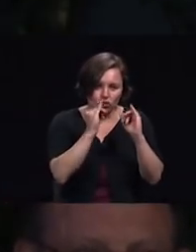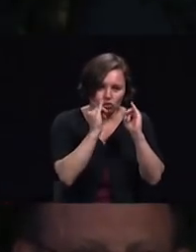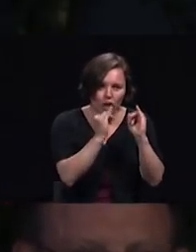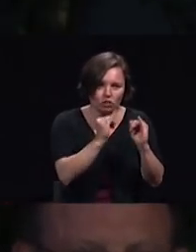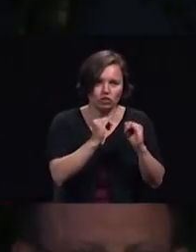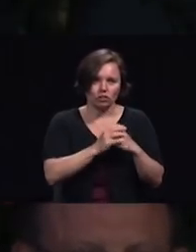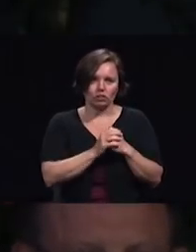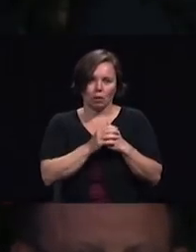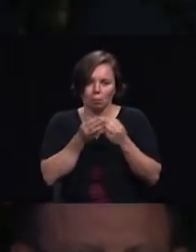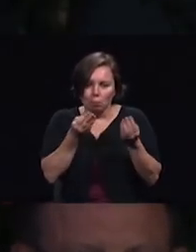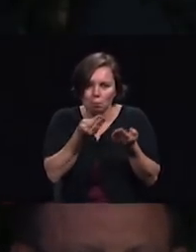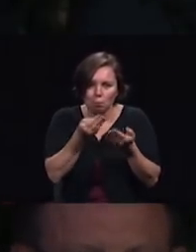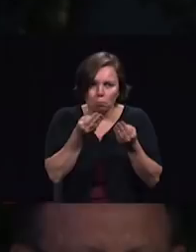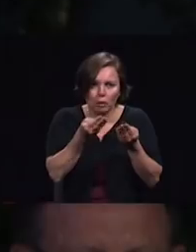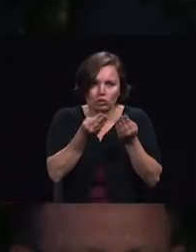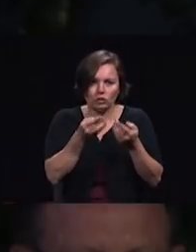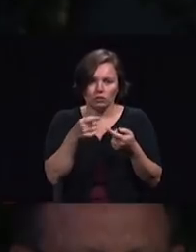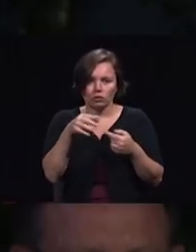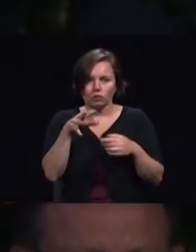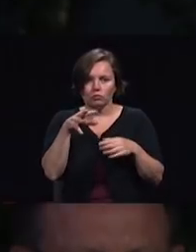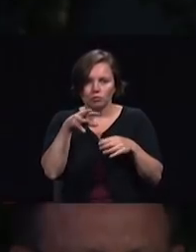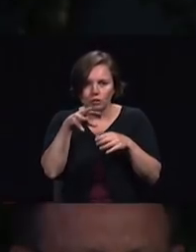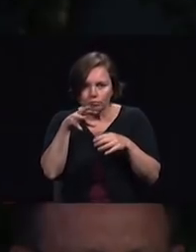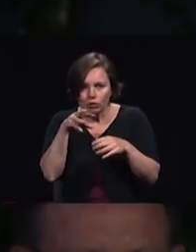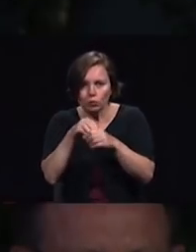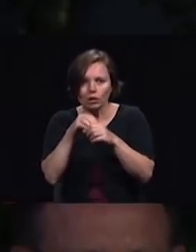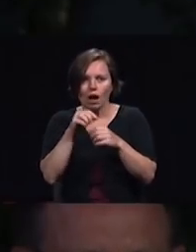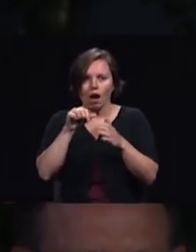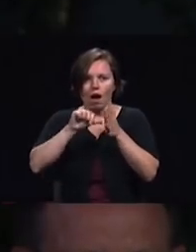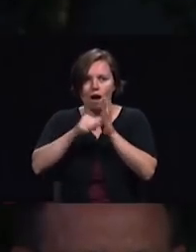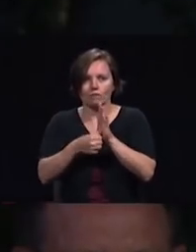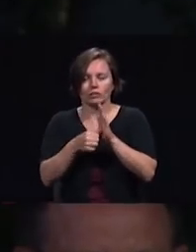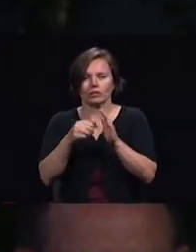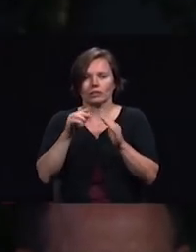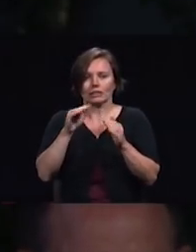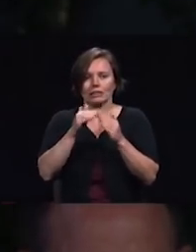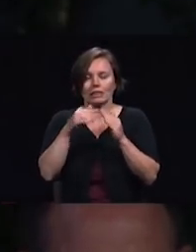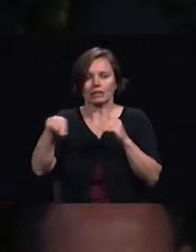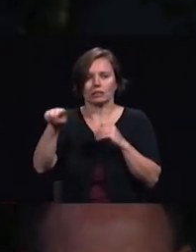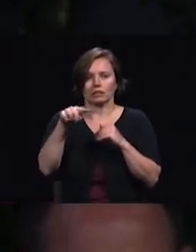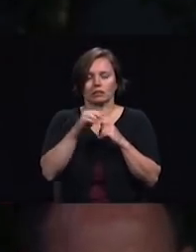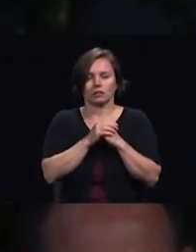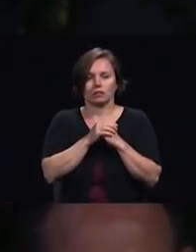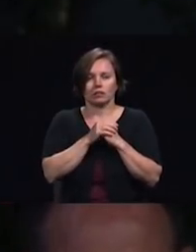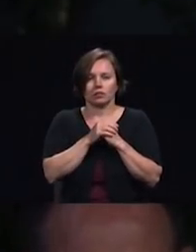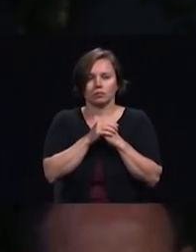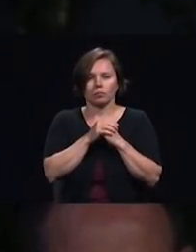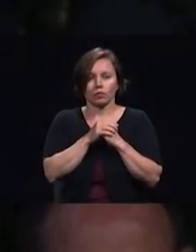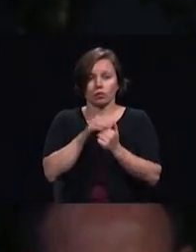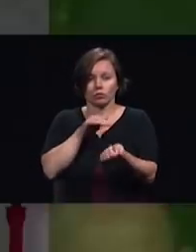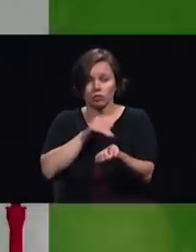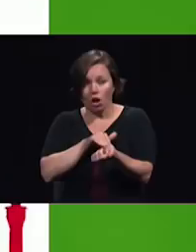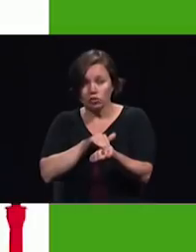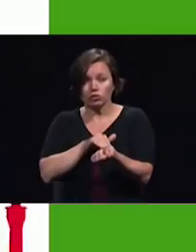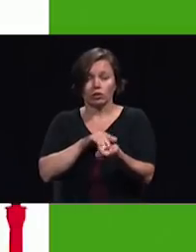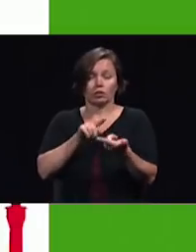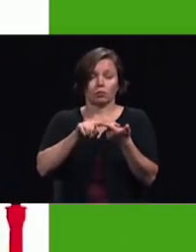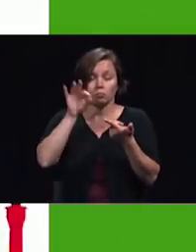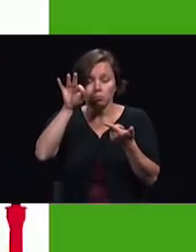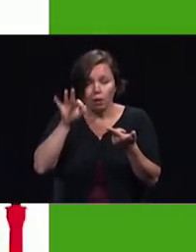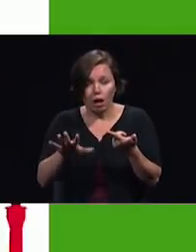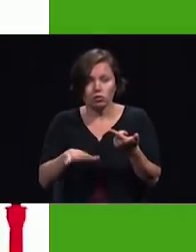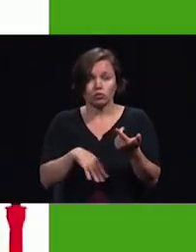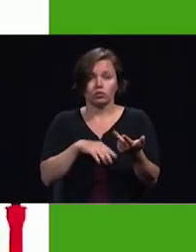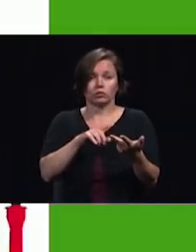missionaries with a special reference to the work in the cities in this work physicians and gospel ministers are needed we must press